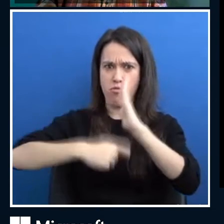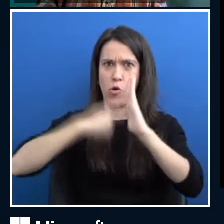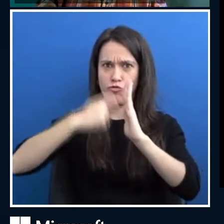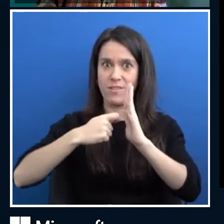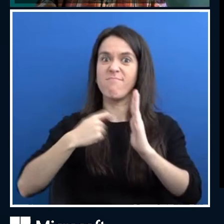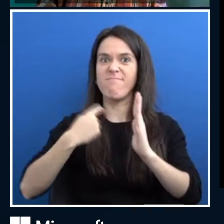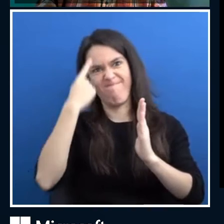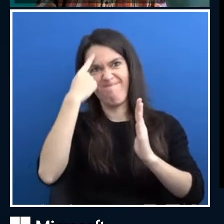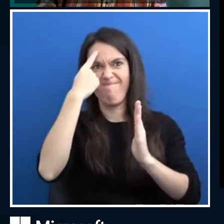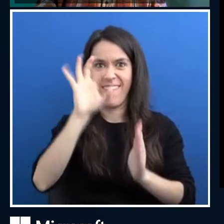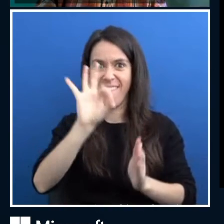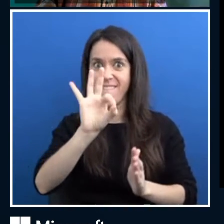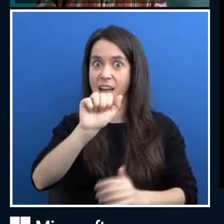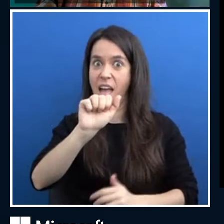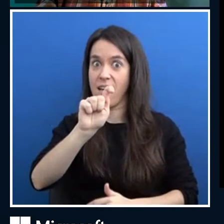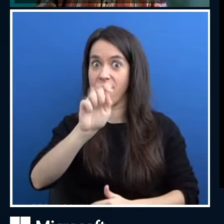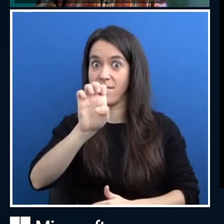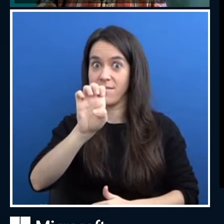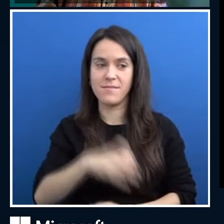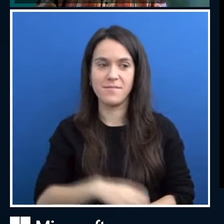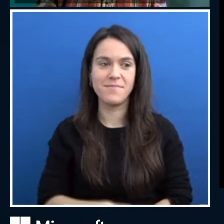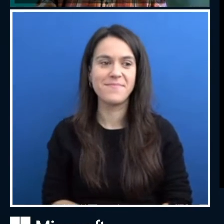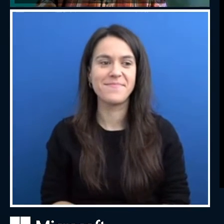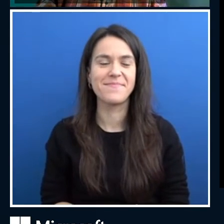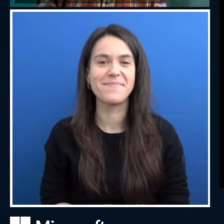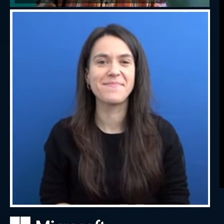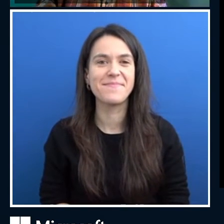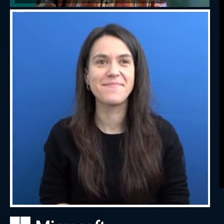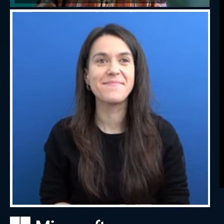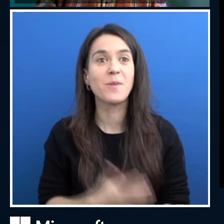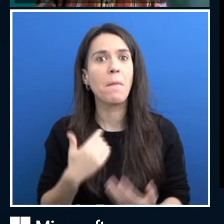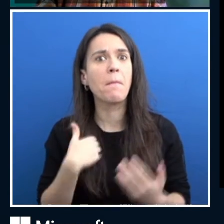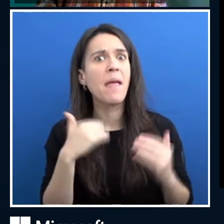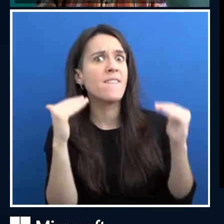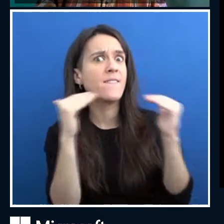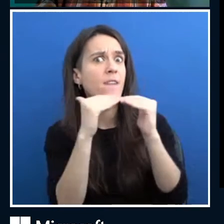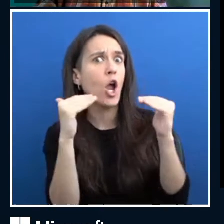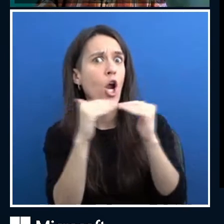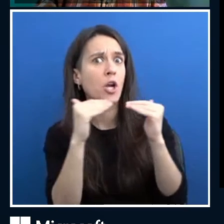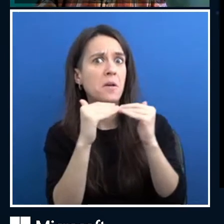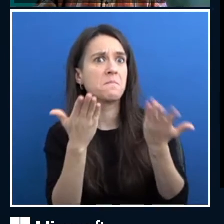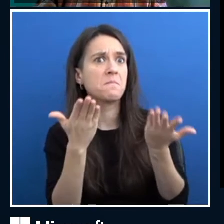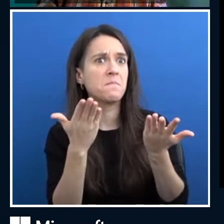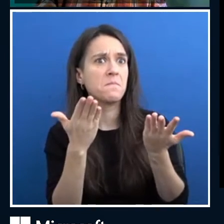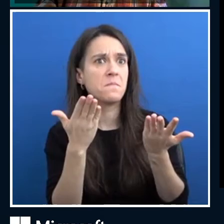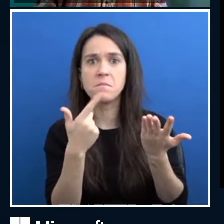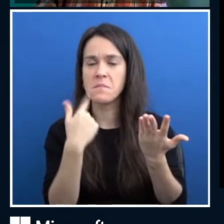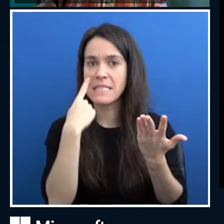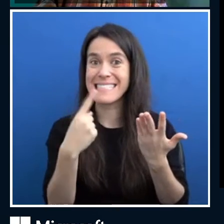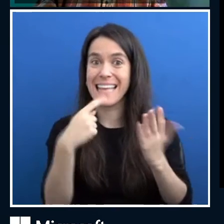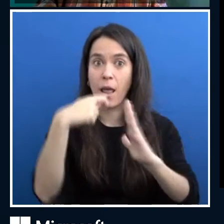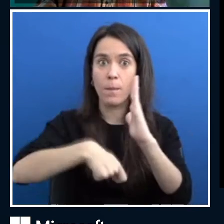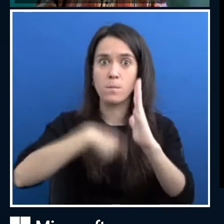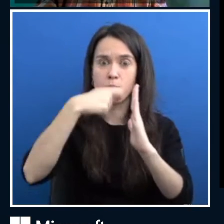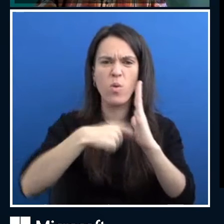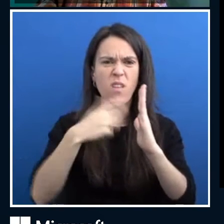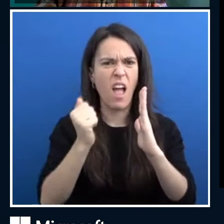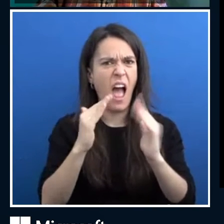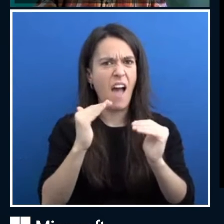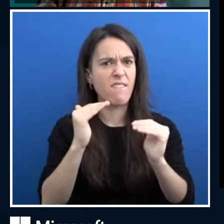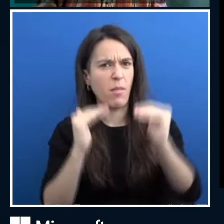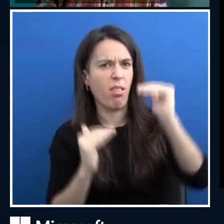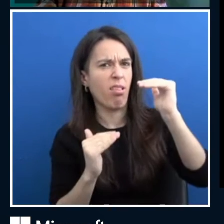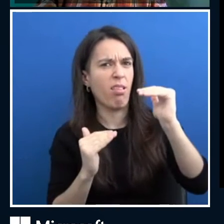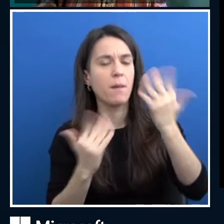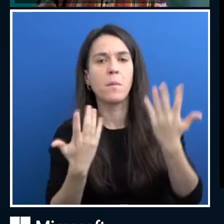So, uh, things like under fairness, is that, is anyone treated differently? So in the case of a babysitter, if we're scraping